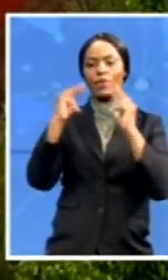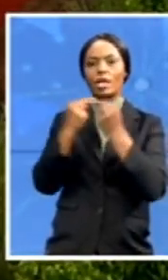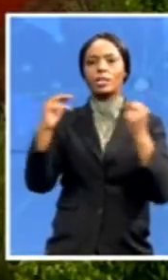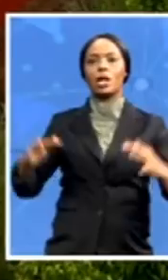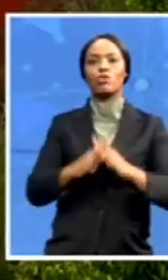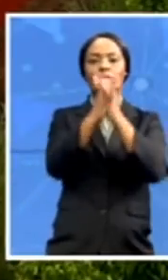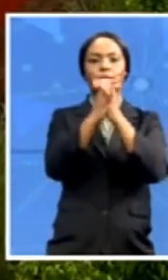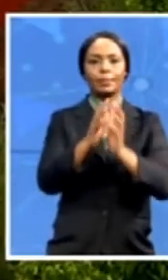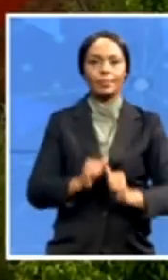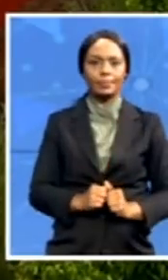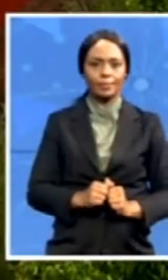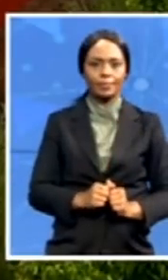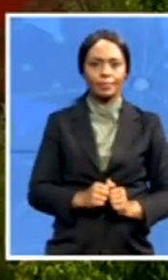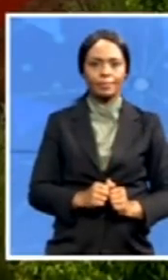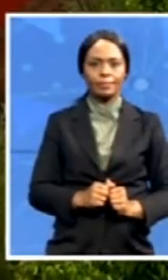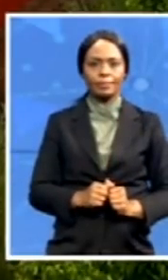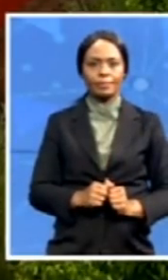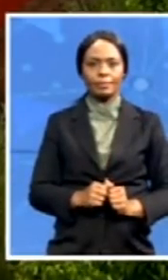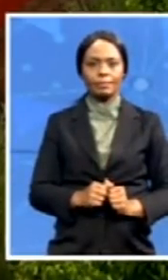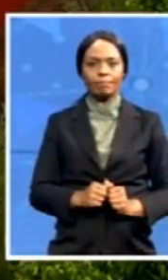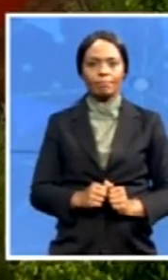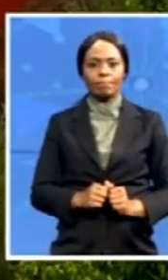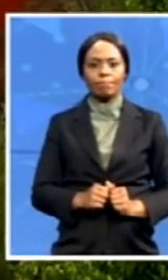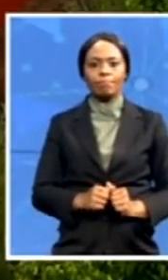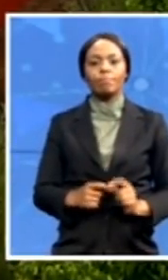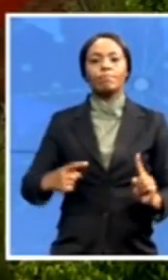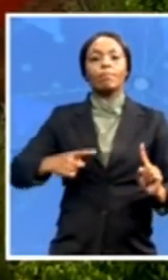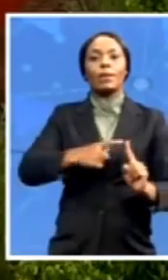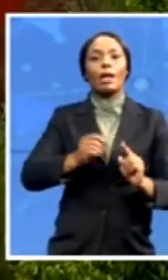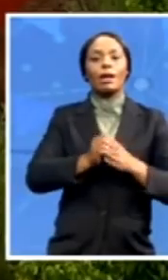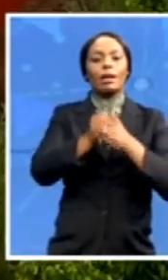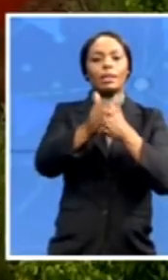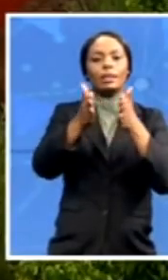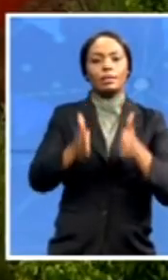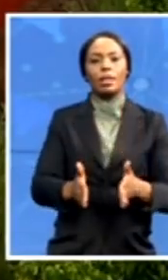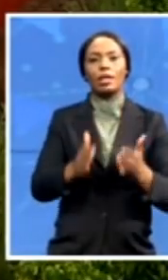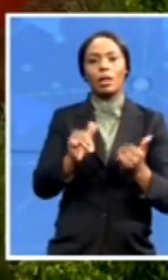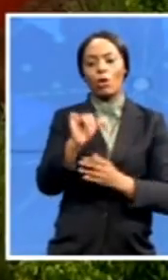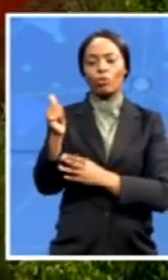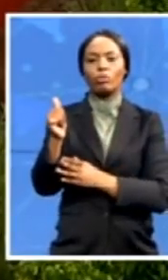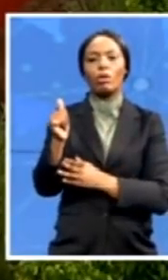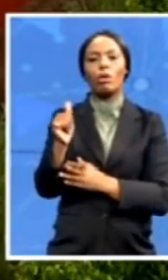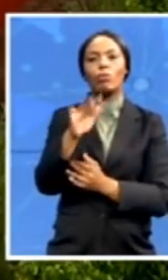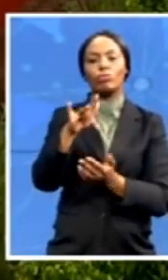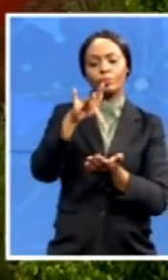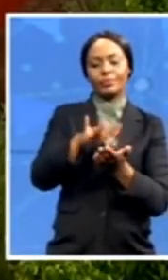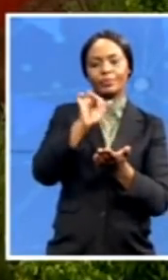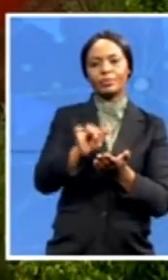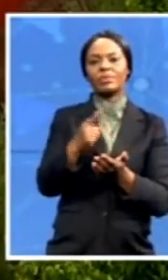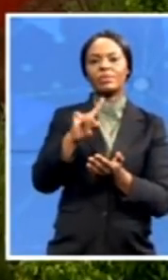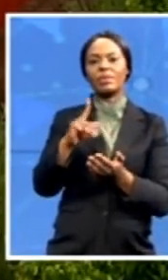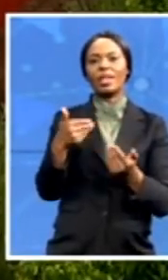He was leader of the official position until he retired from active party politics on 9 September